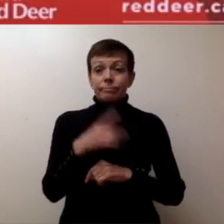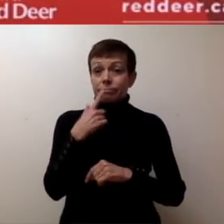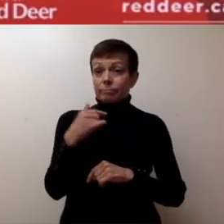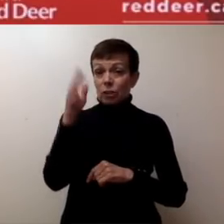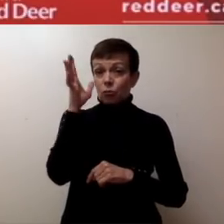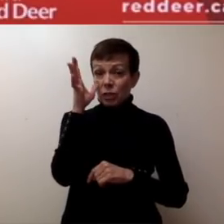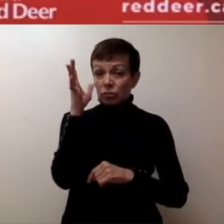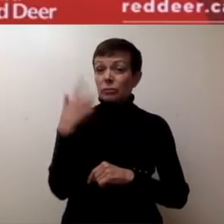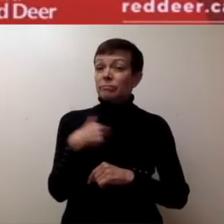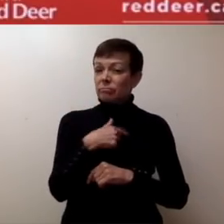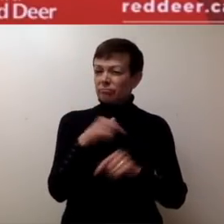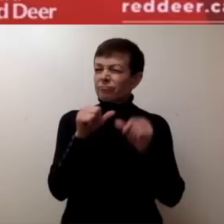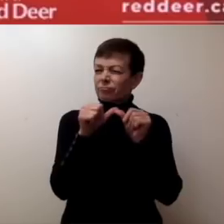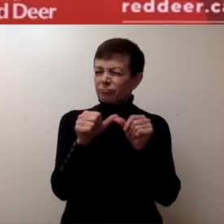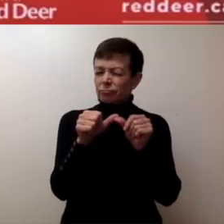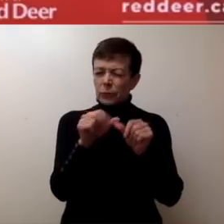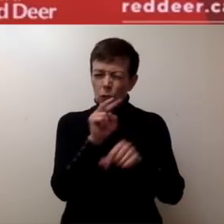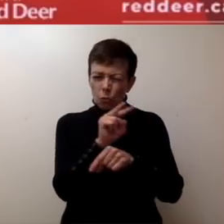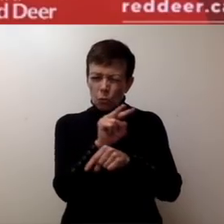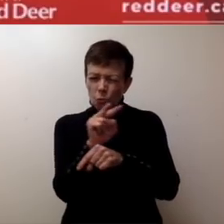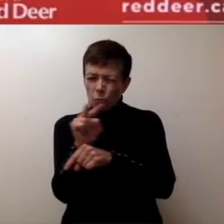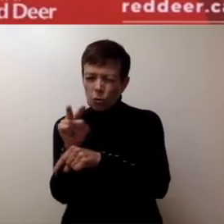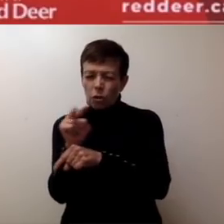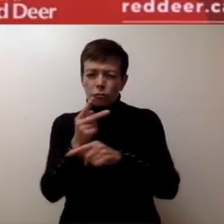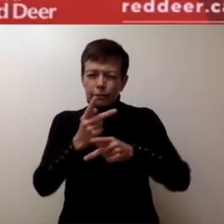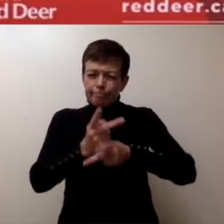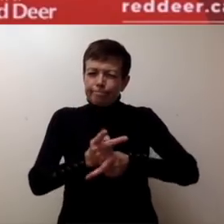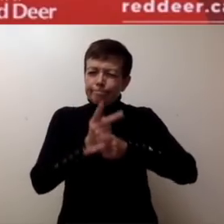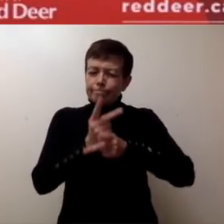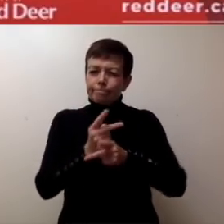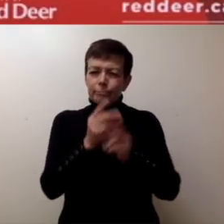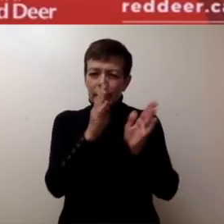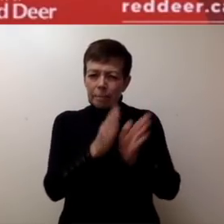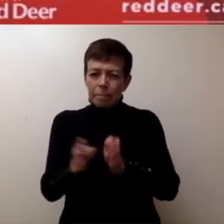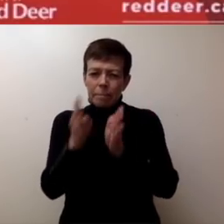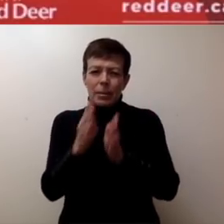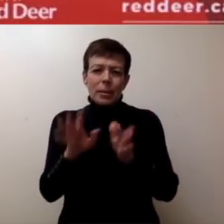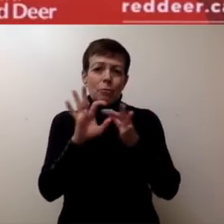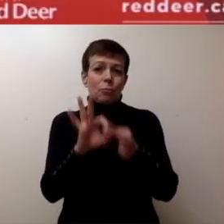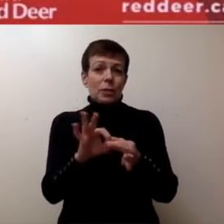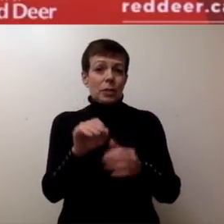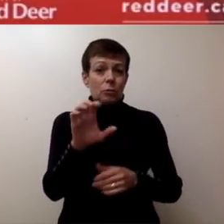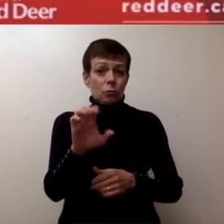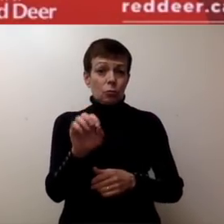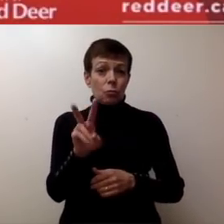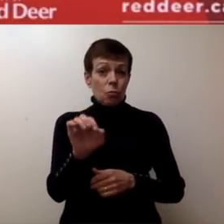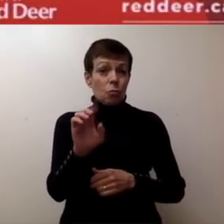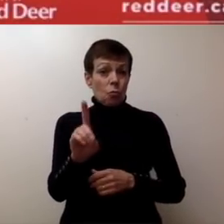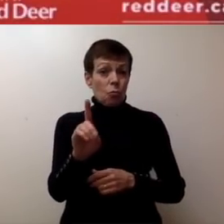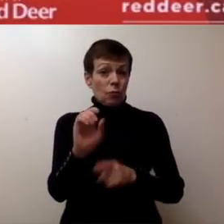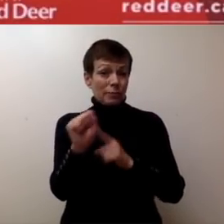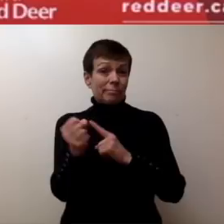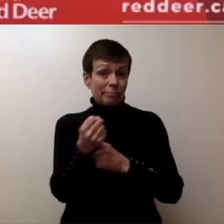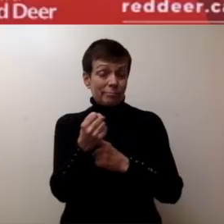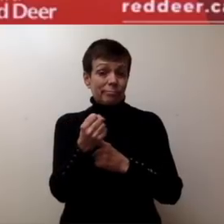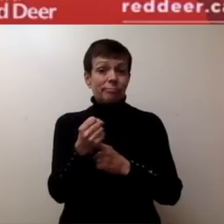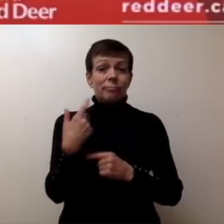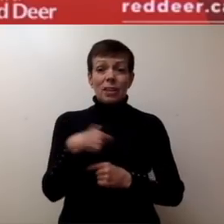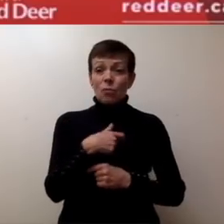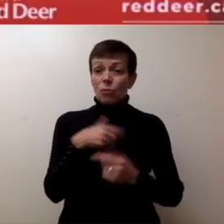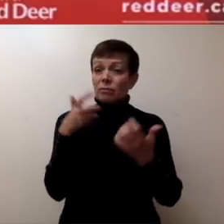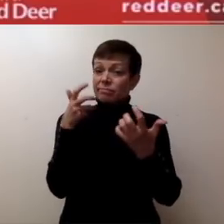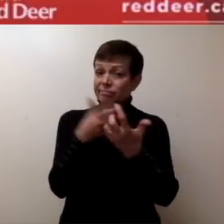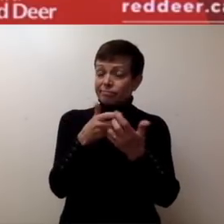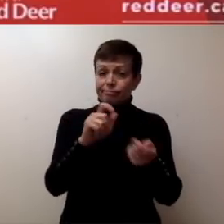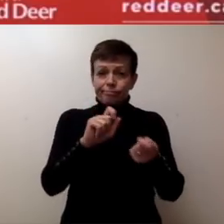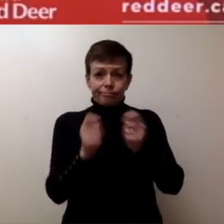to closely monitor and respond to the COVID-19 situation, and we are continuously adjusting our local response in